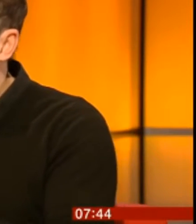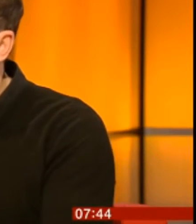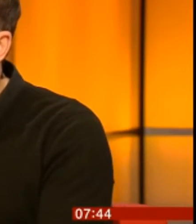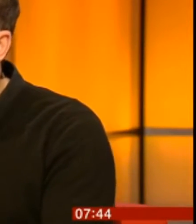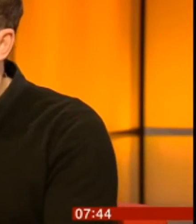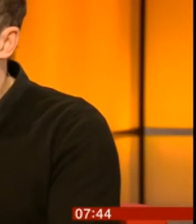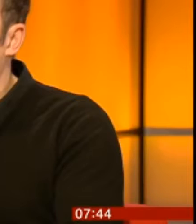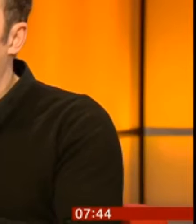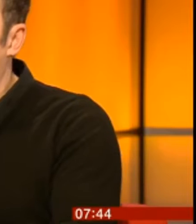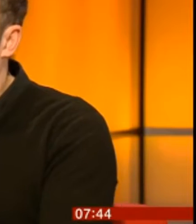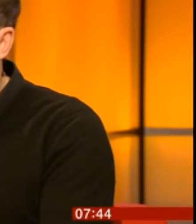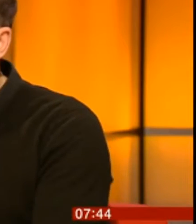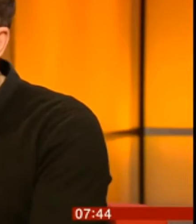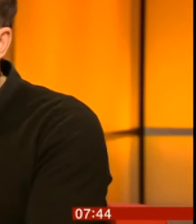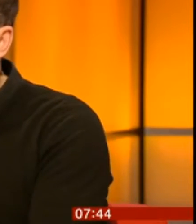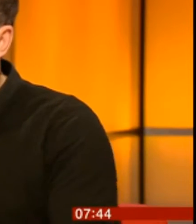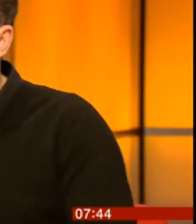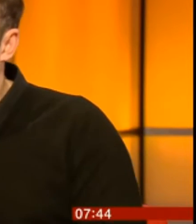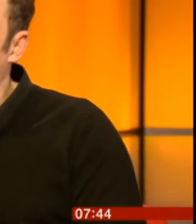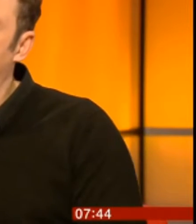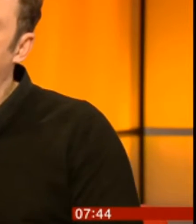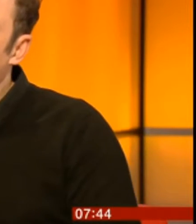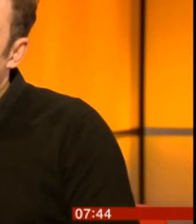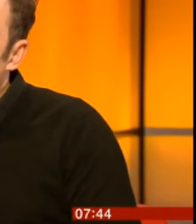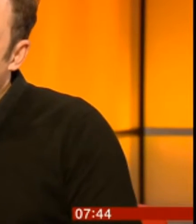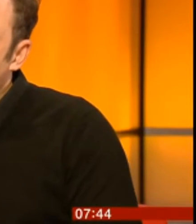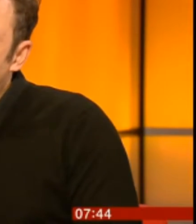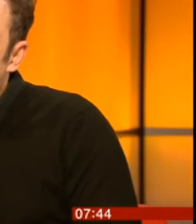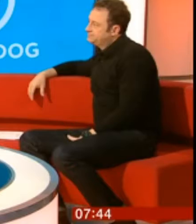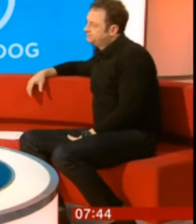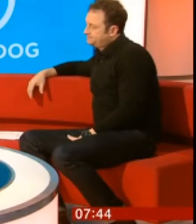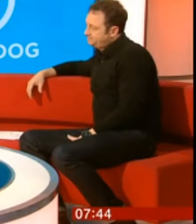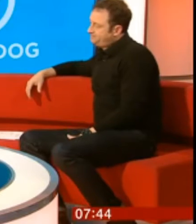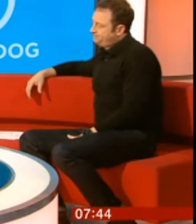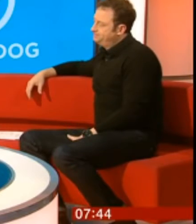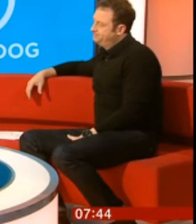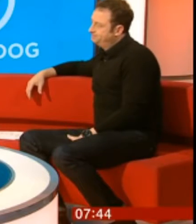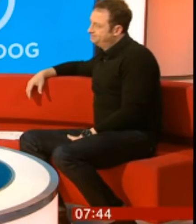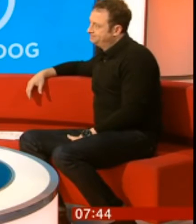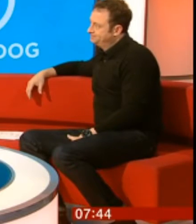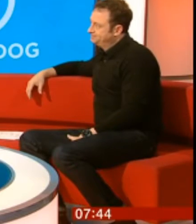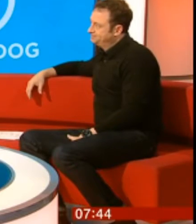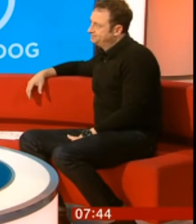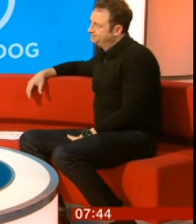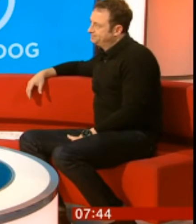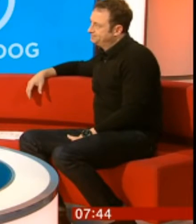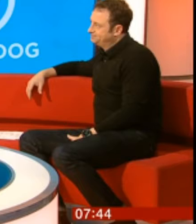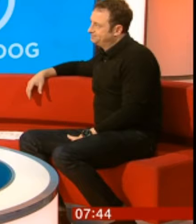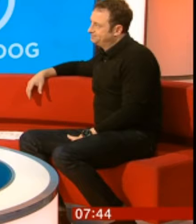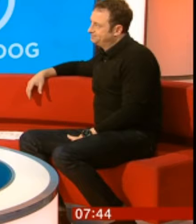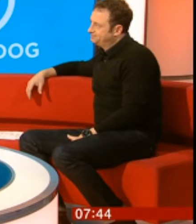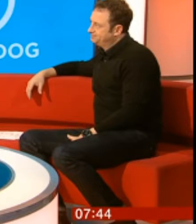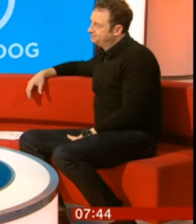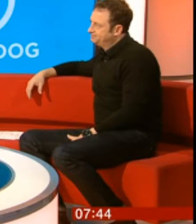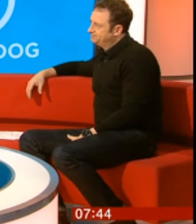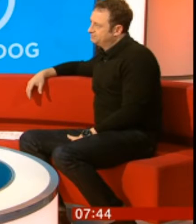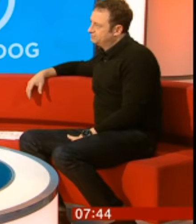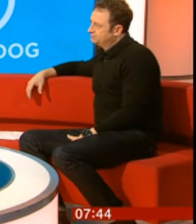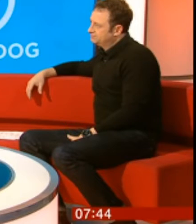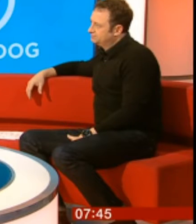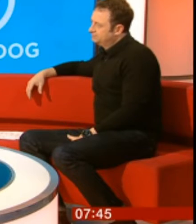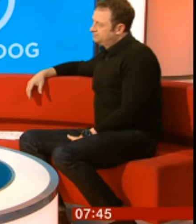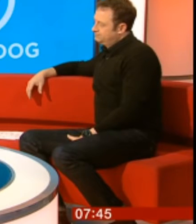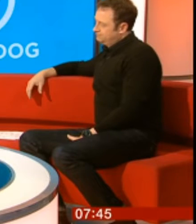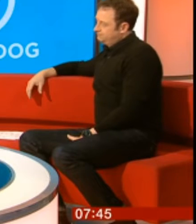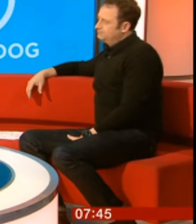so people have confidence when they go in the first Matt, just on Starbucks, Costa, Frankie Benny's, Nando's, all said that the incidents